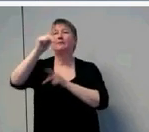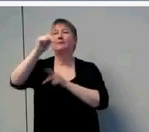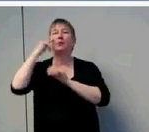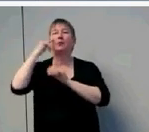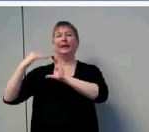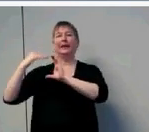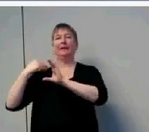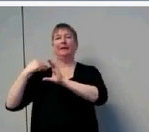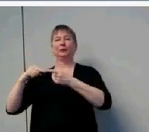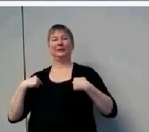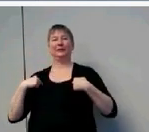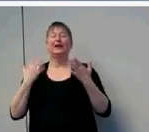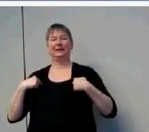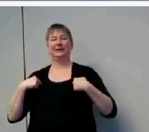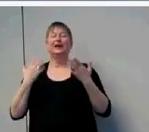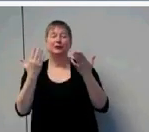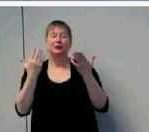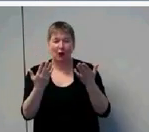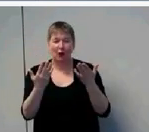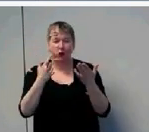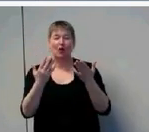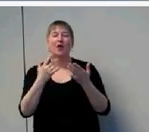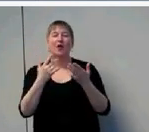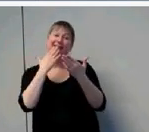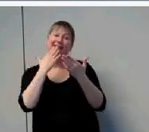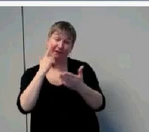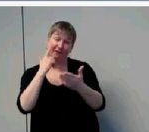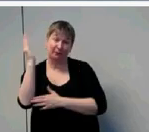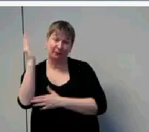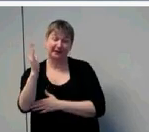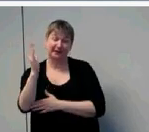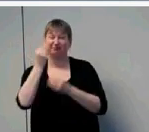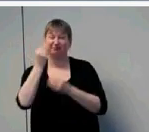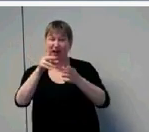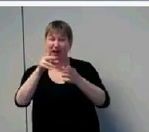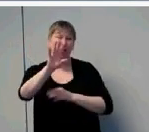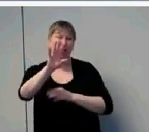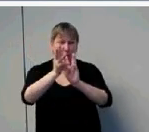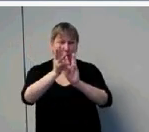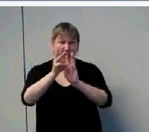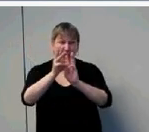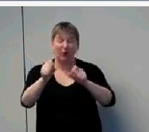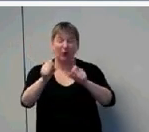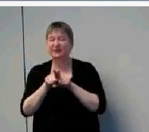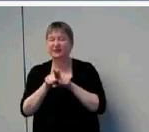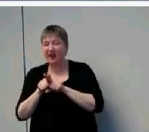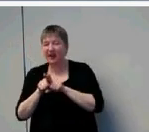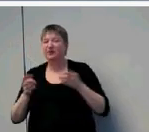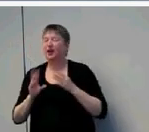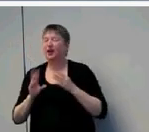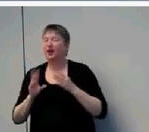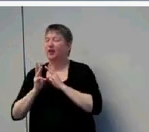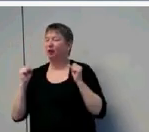cold in Nebraska. We have the exact same weather here, by the way. And I'll be communicating with you